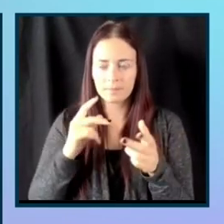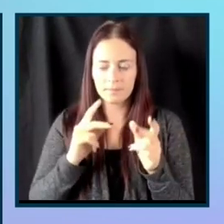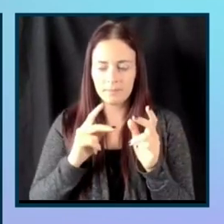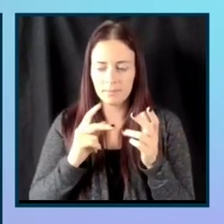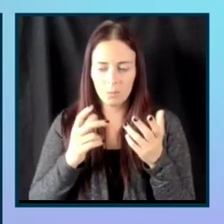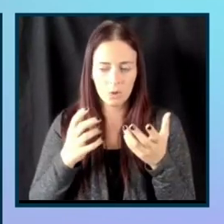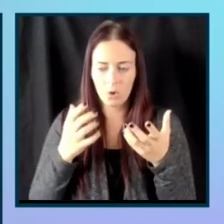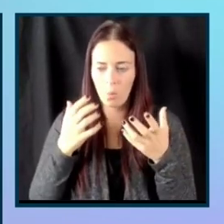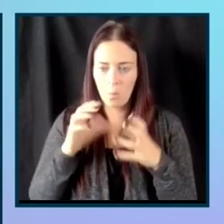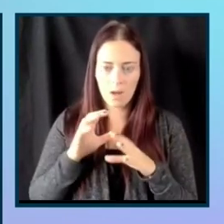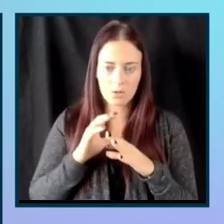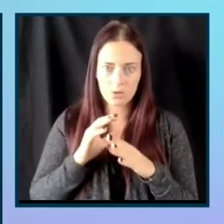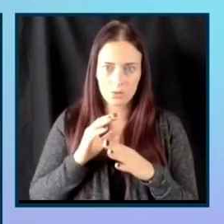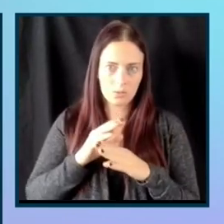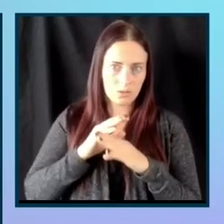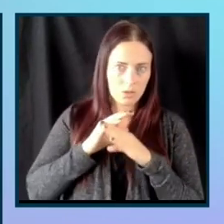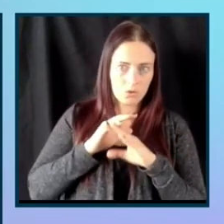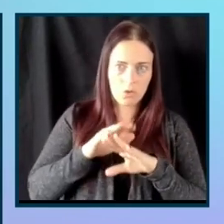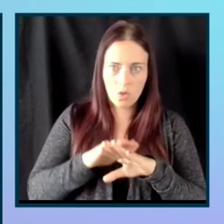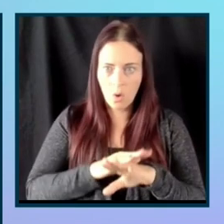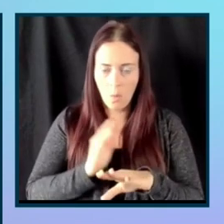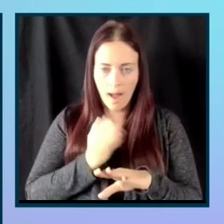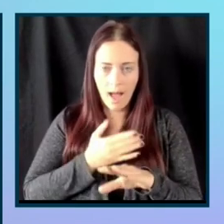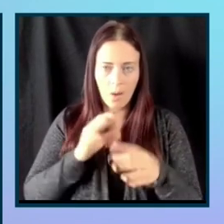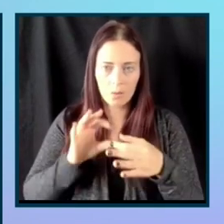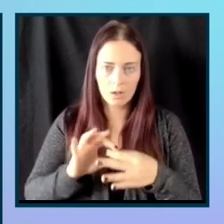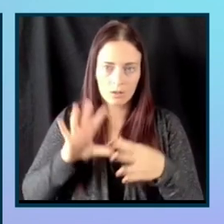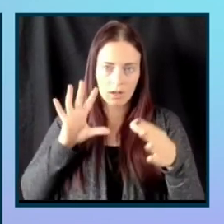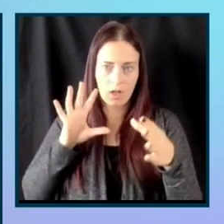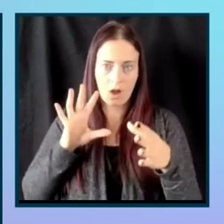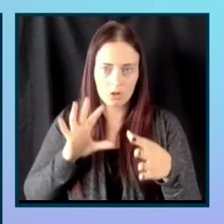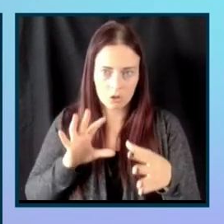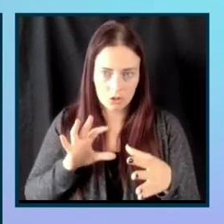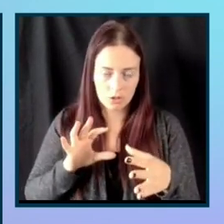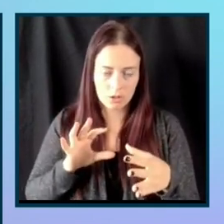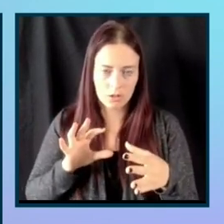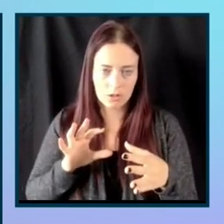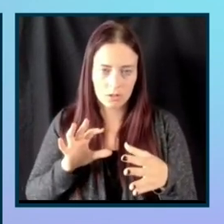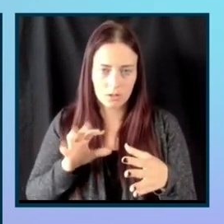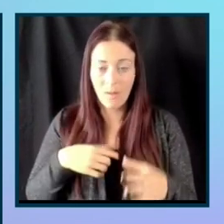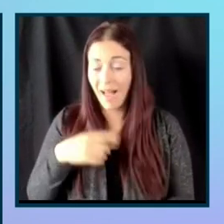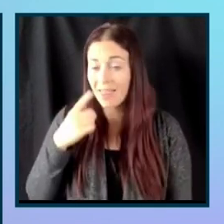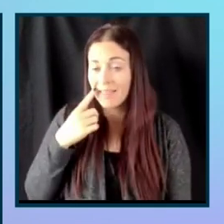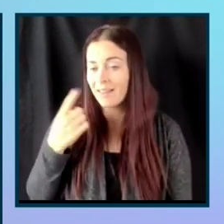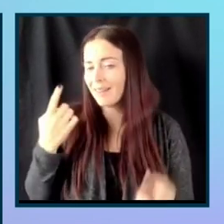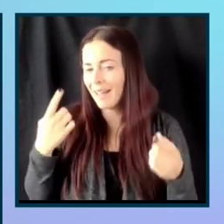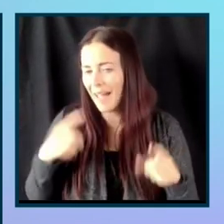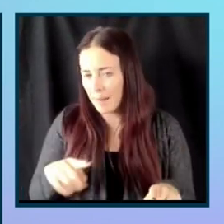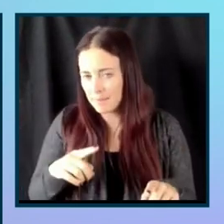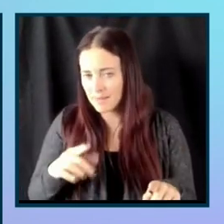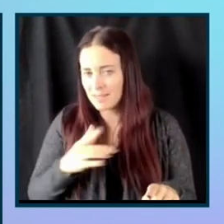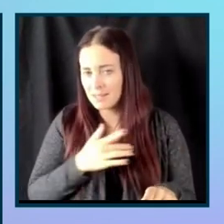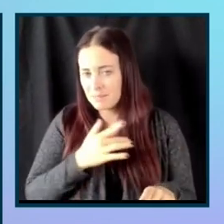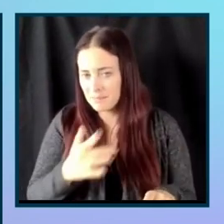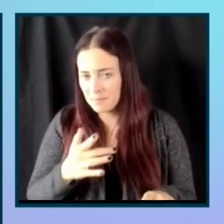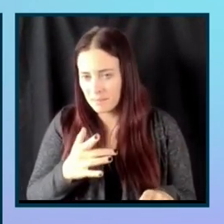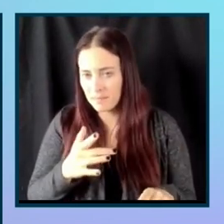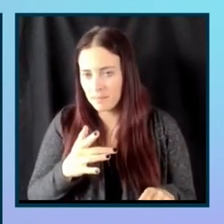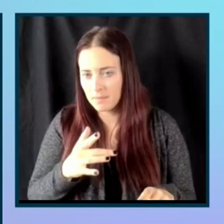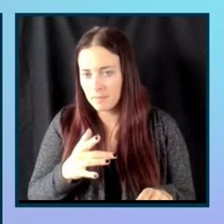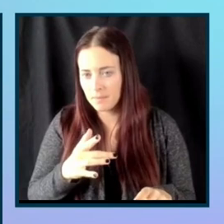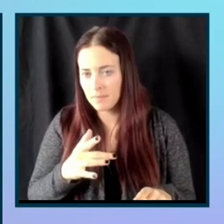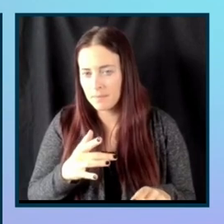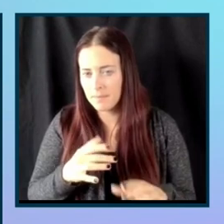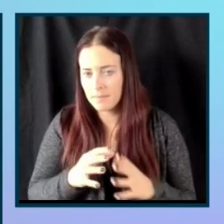lunch. Right. And, um, and so I think what happens here is that, um,